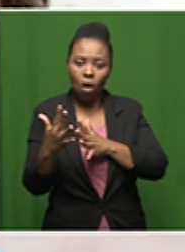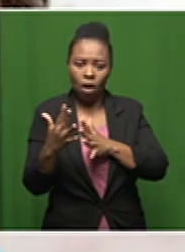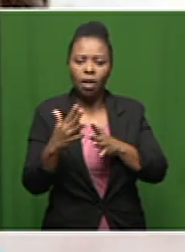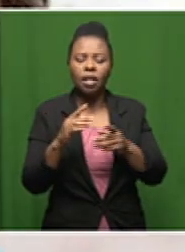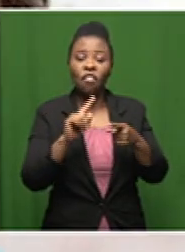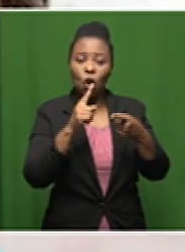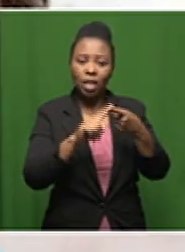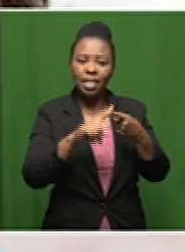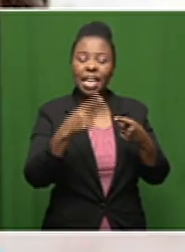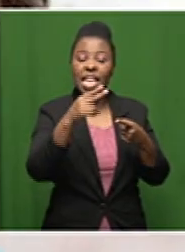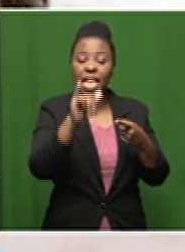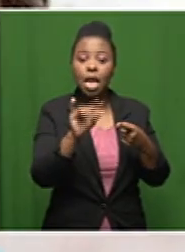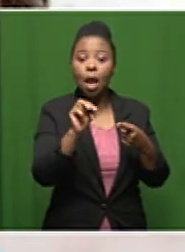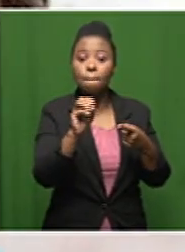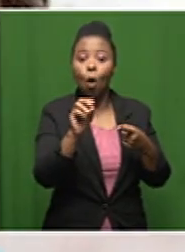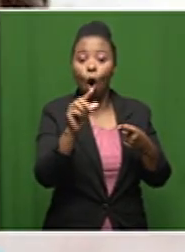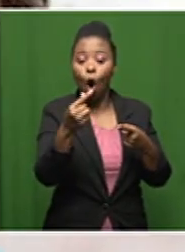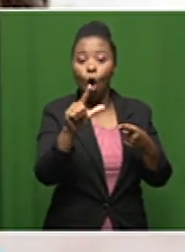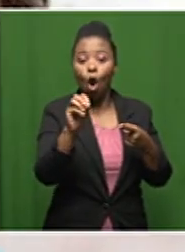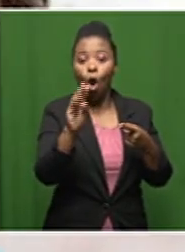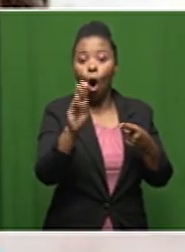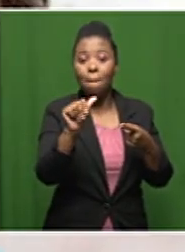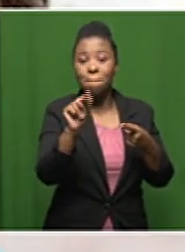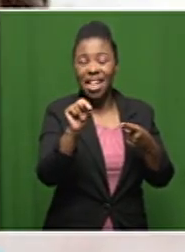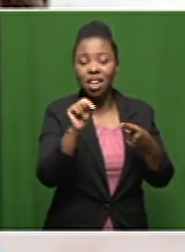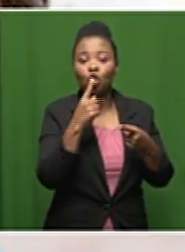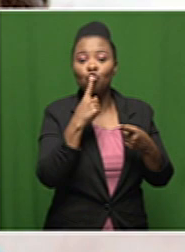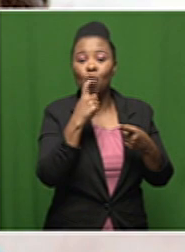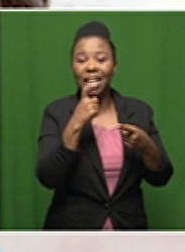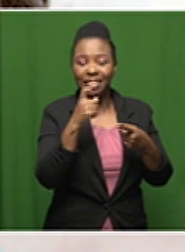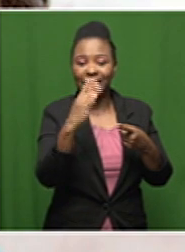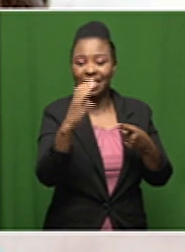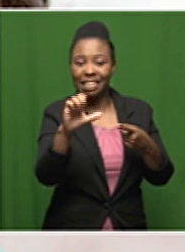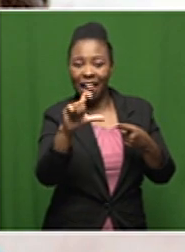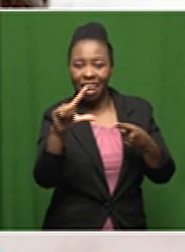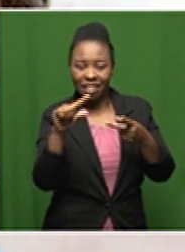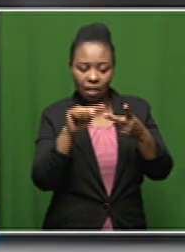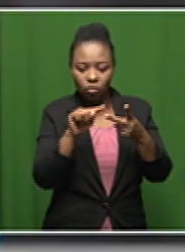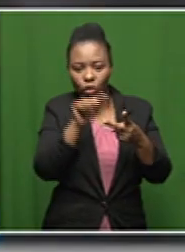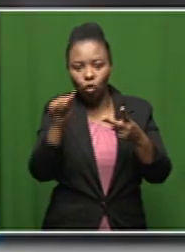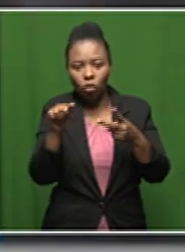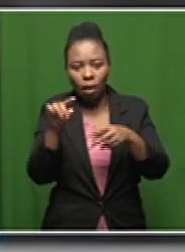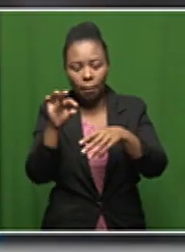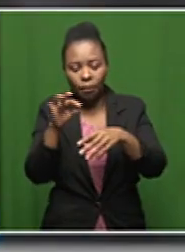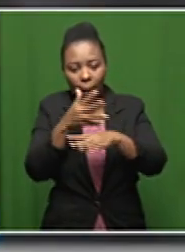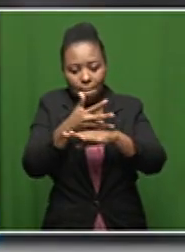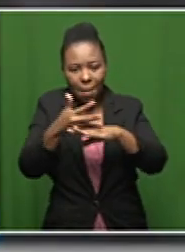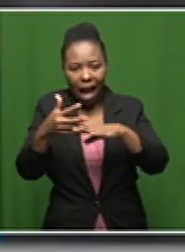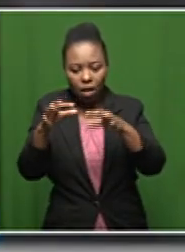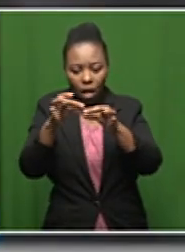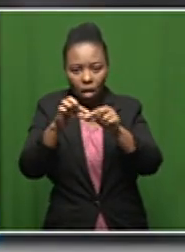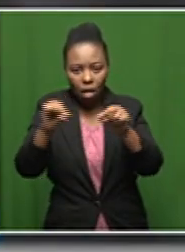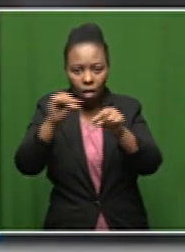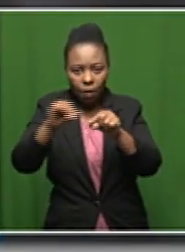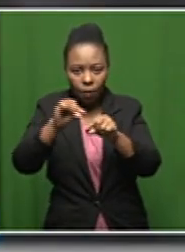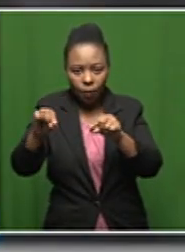hemoglobin because your red cells the hemoglobin in the red cells is what carries the oxygen in the bloodstream the second is